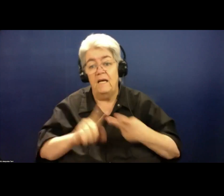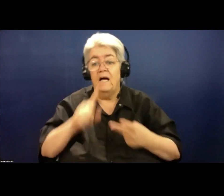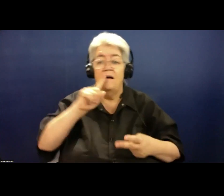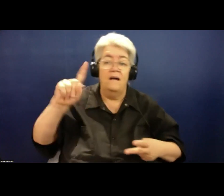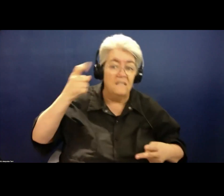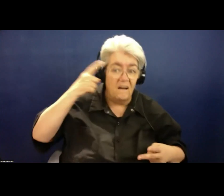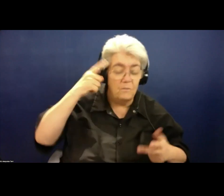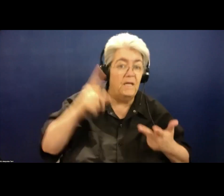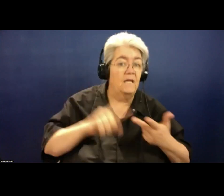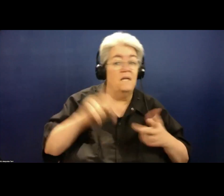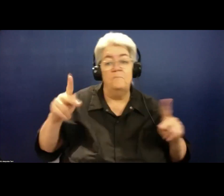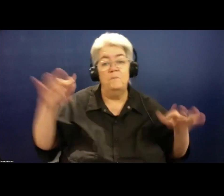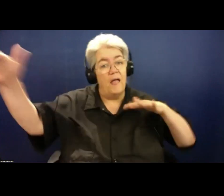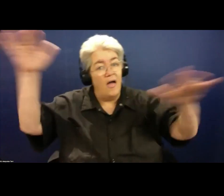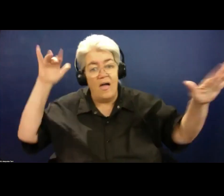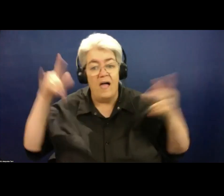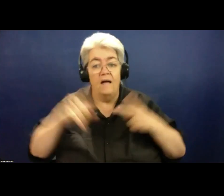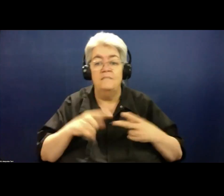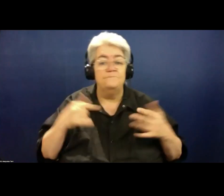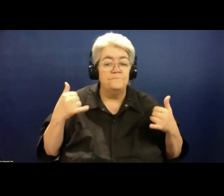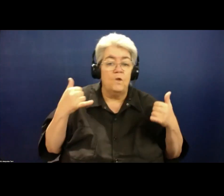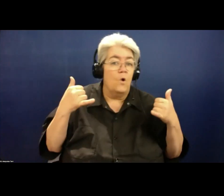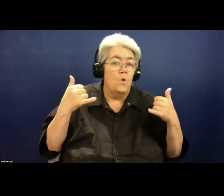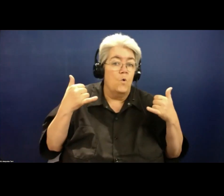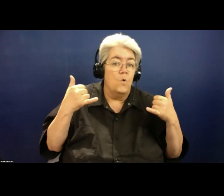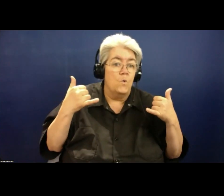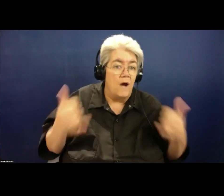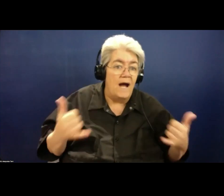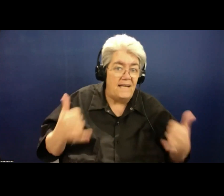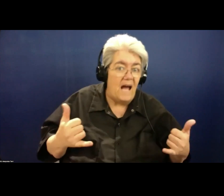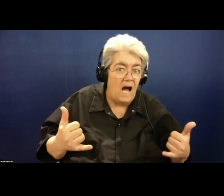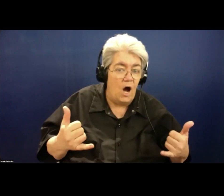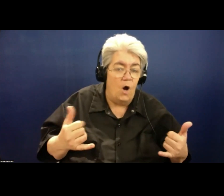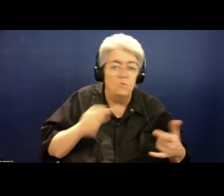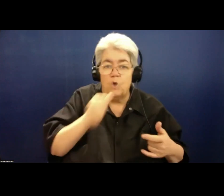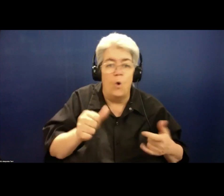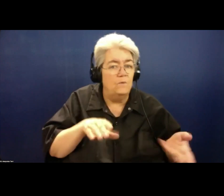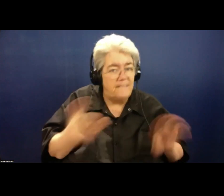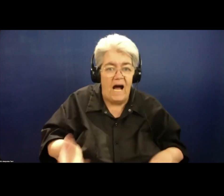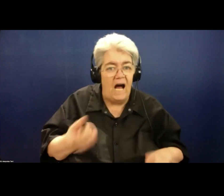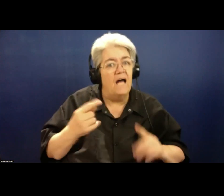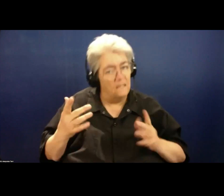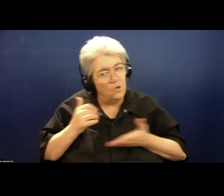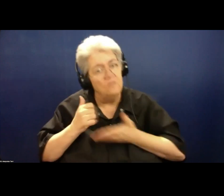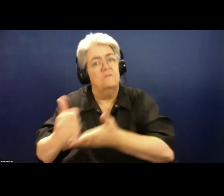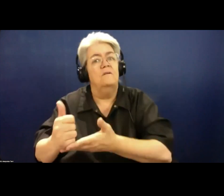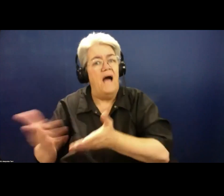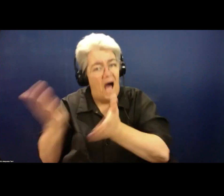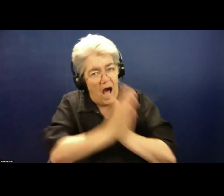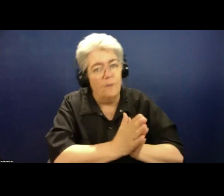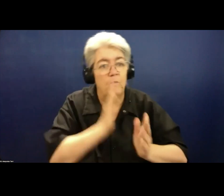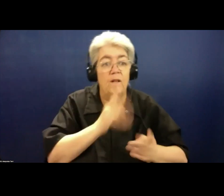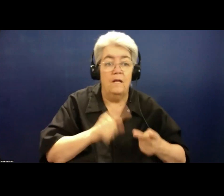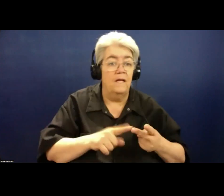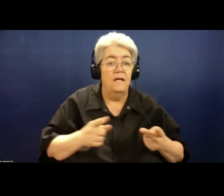man on the street, that now's not the time to tough it out. A very strong message to be pushed is during COVID, it's okay